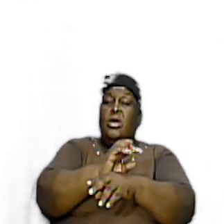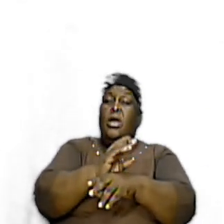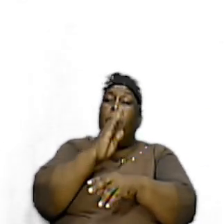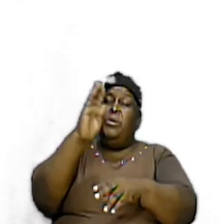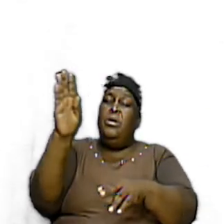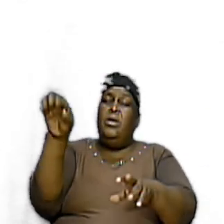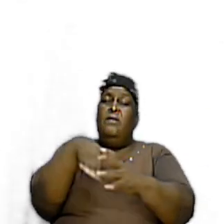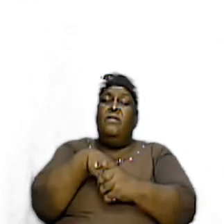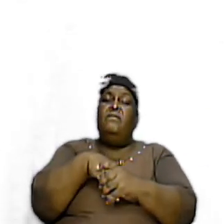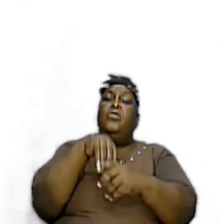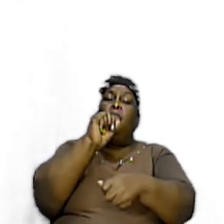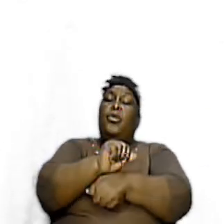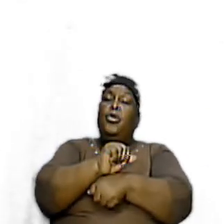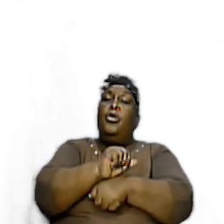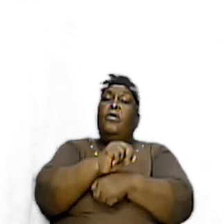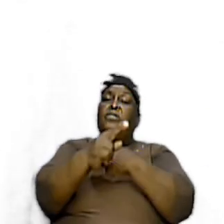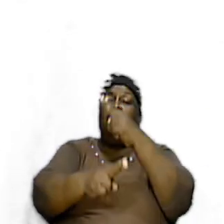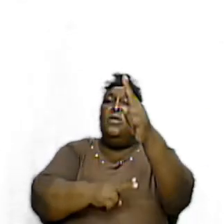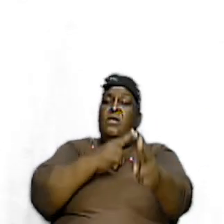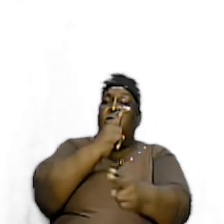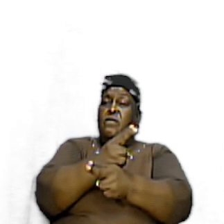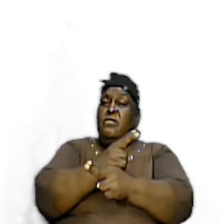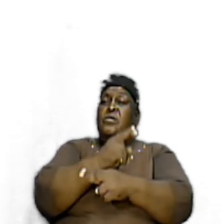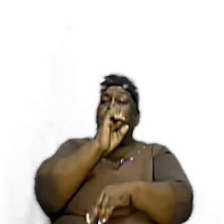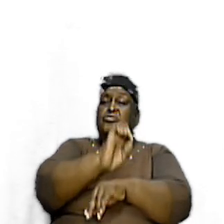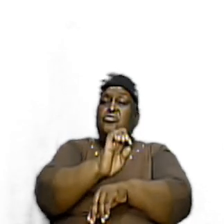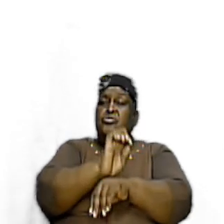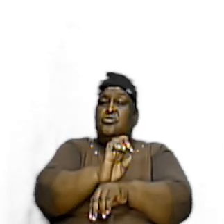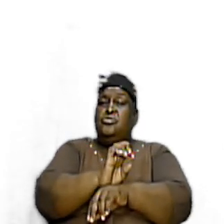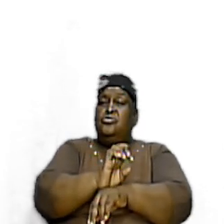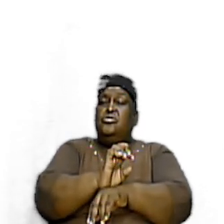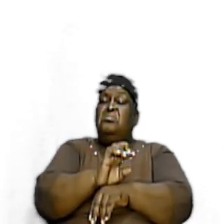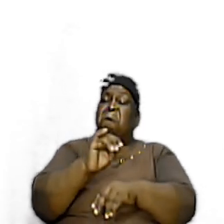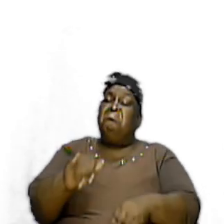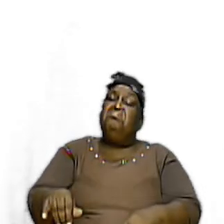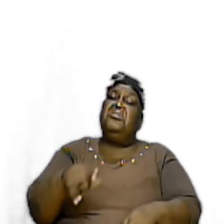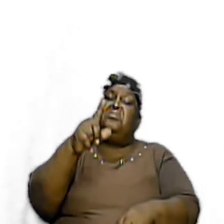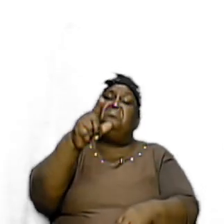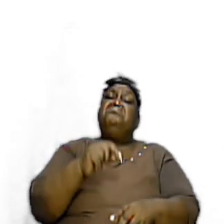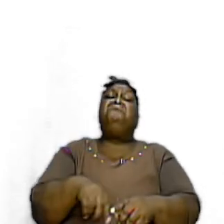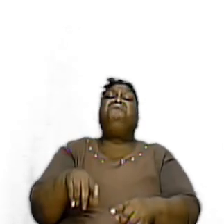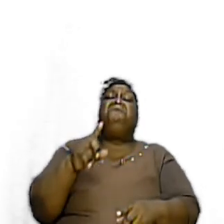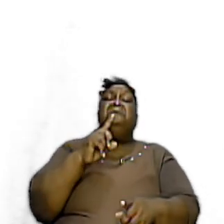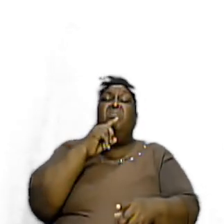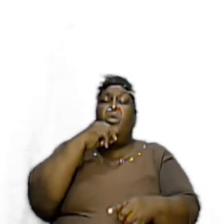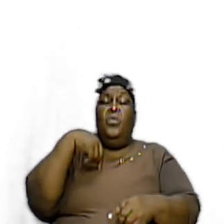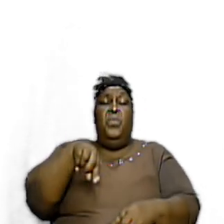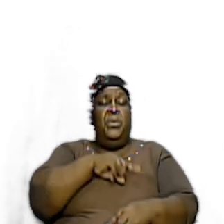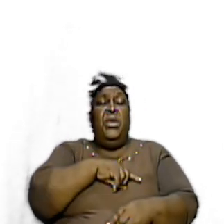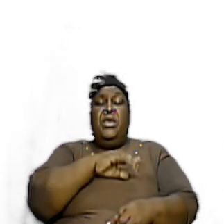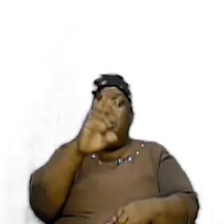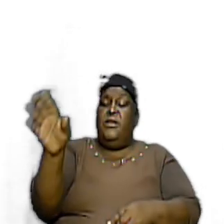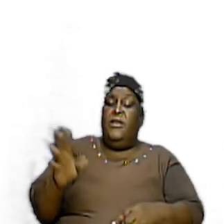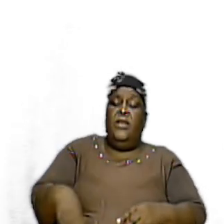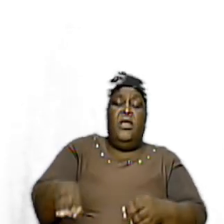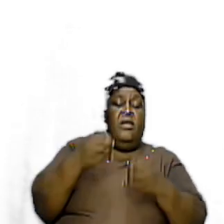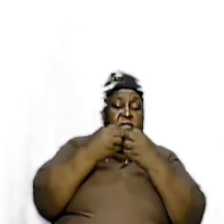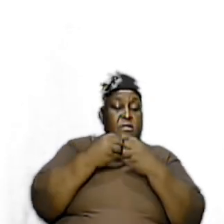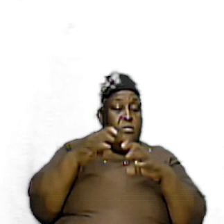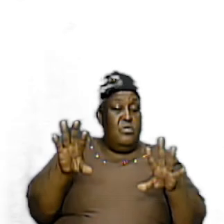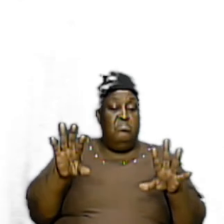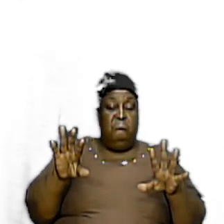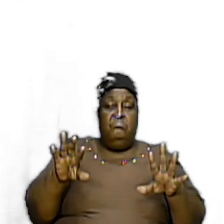The Universal Church Right And That Is A Point That We Must Never Lose